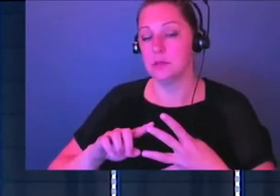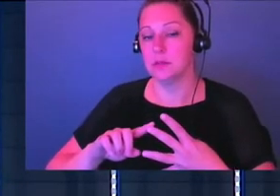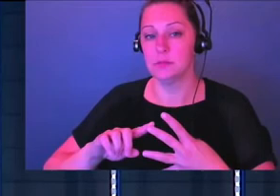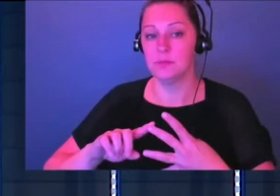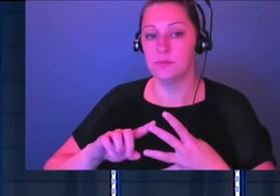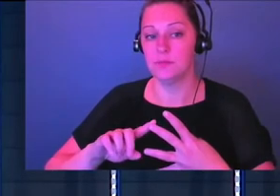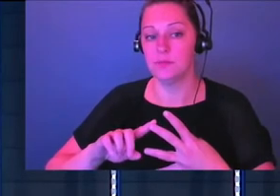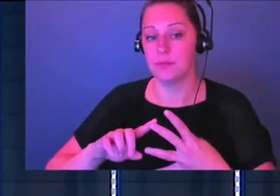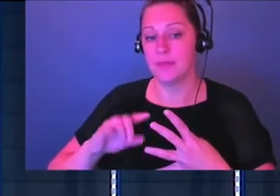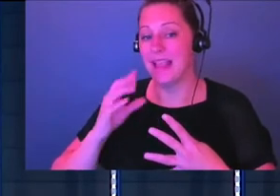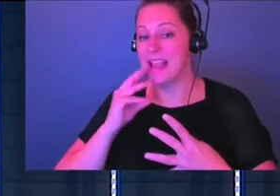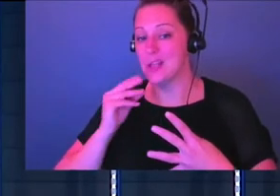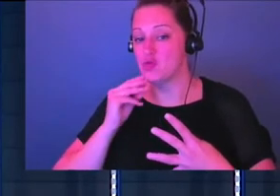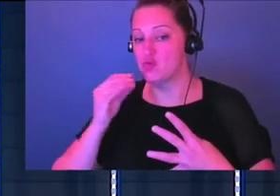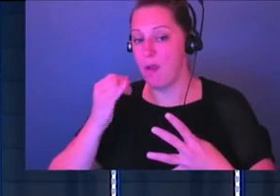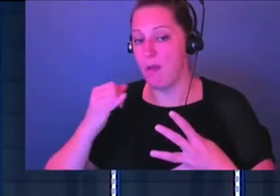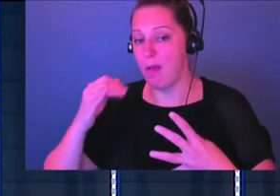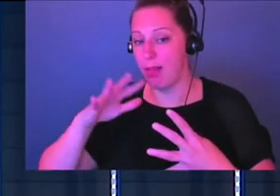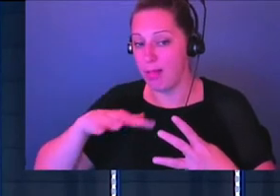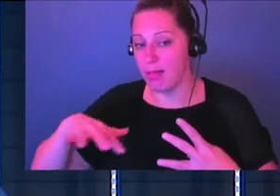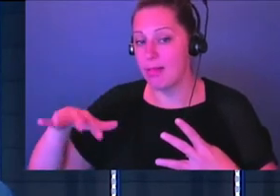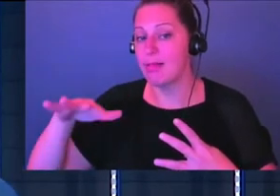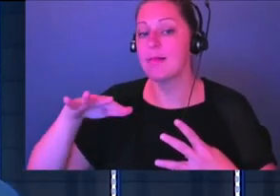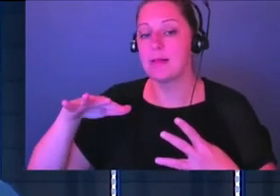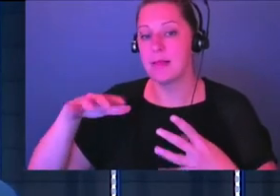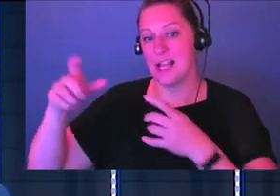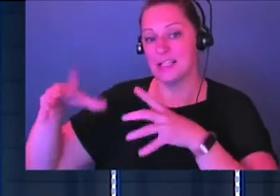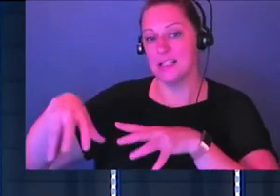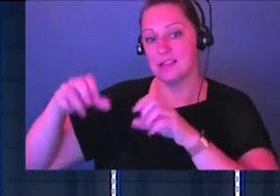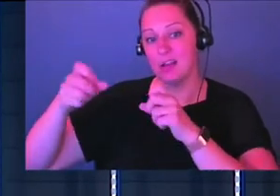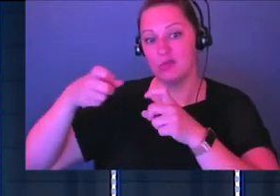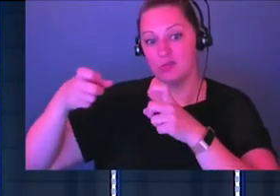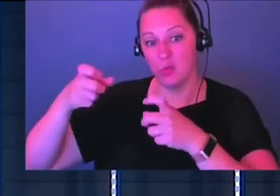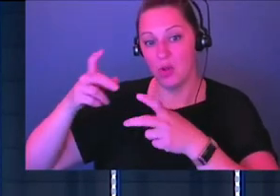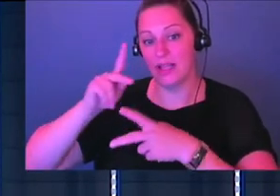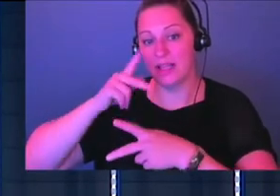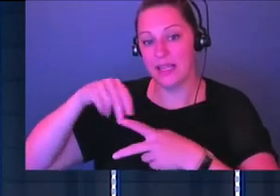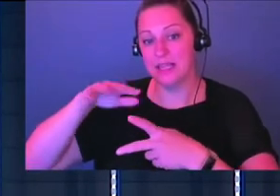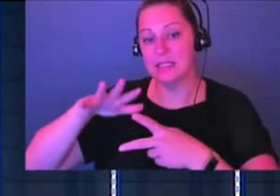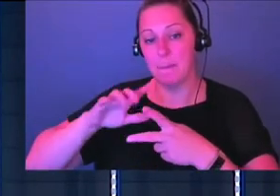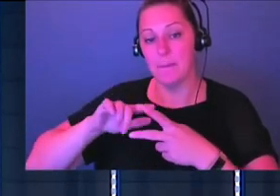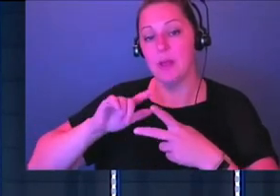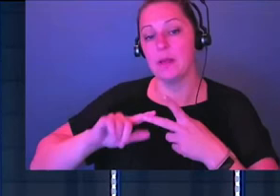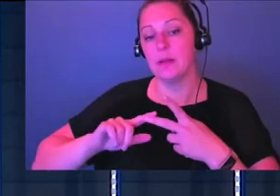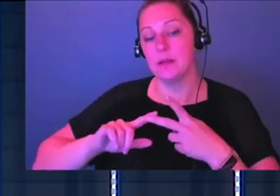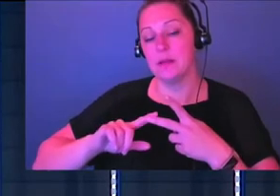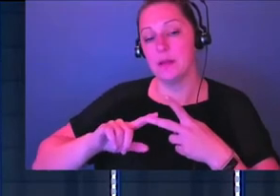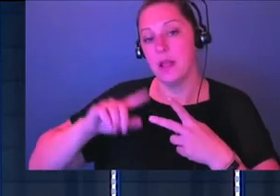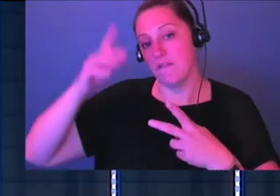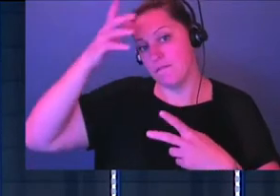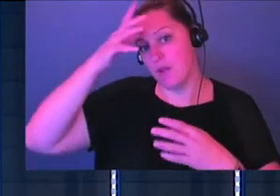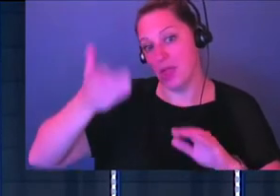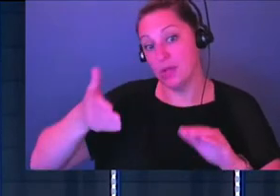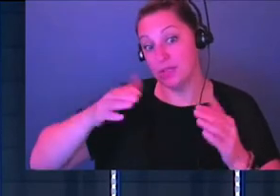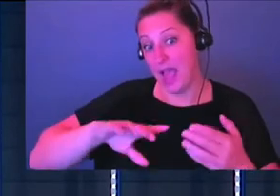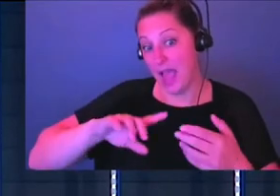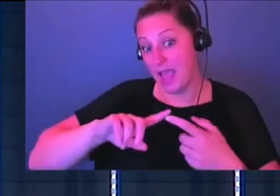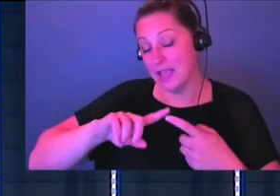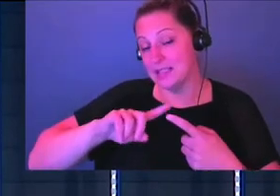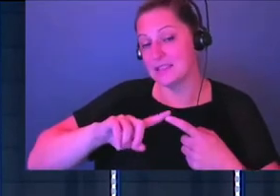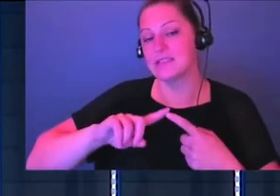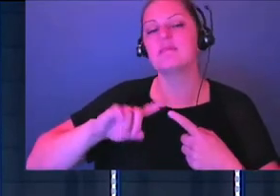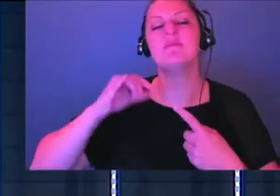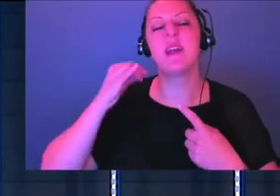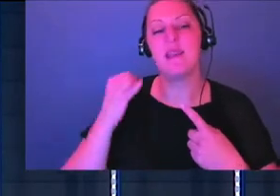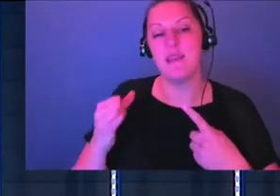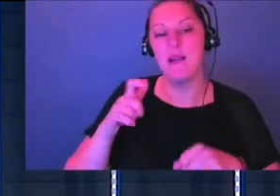this, the larger kingdom. It's more of the in-charge kingdom. And King Masha, after King Jehoram's father dies, decides, hey, it's perfect time now that